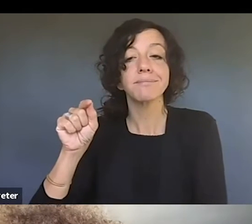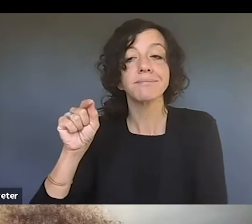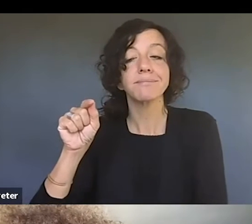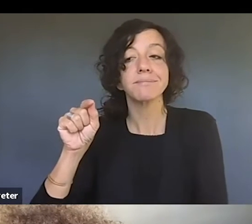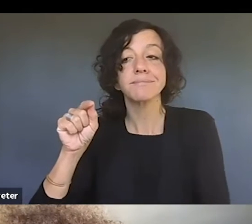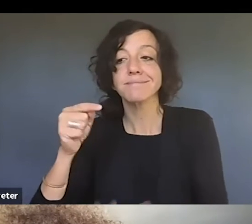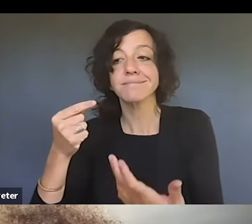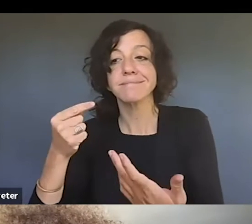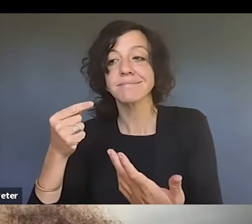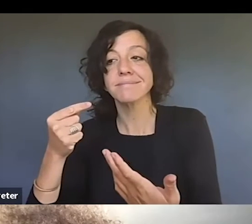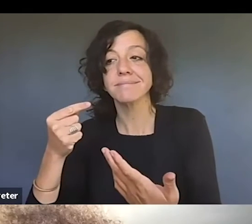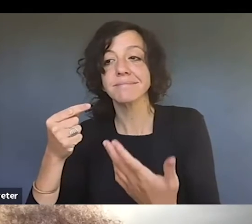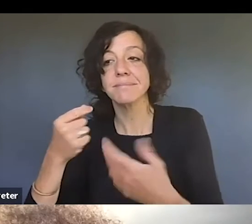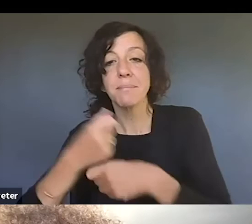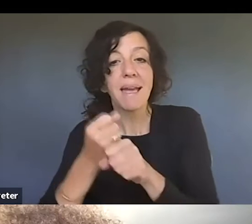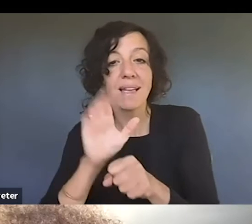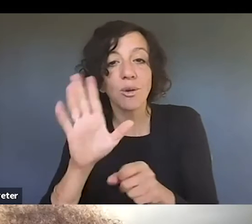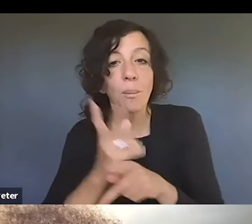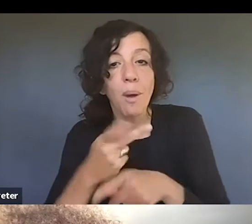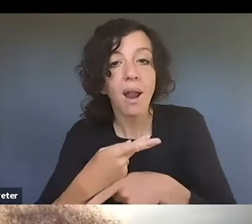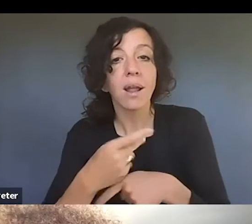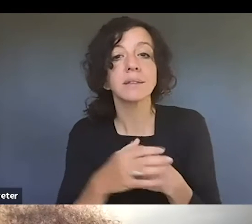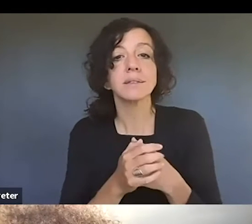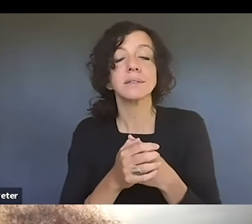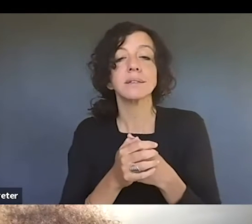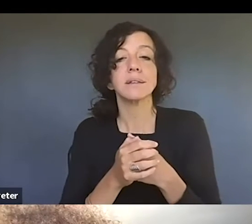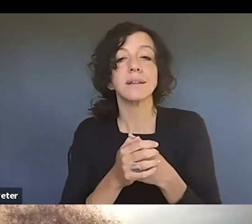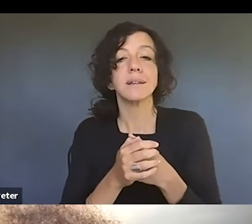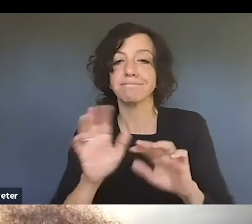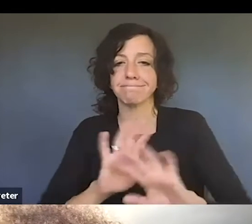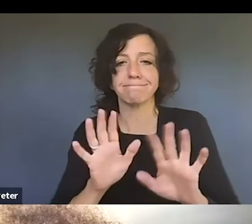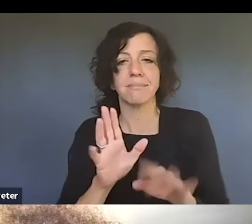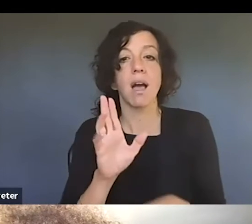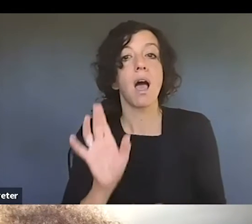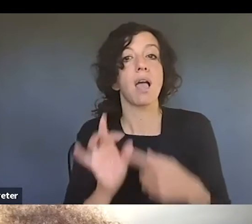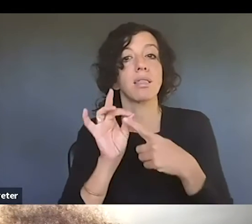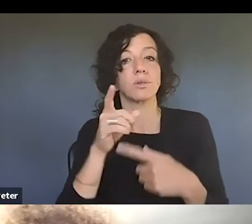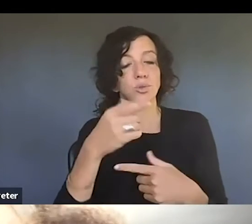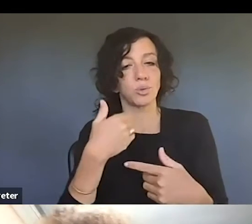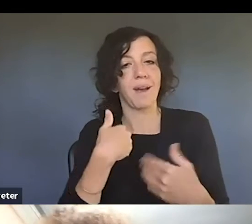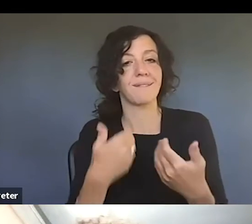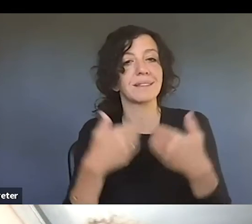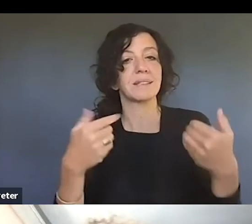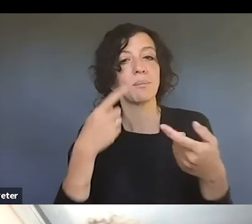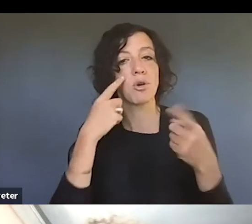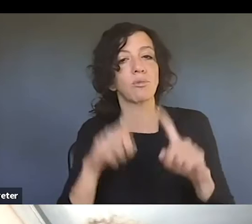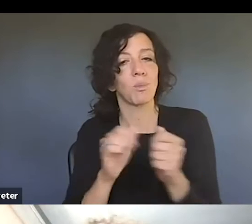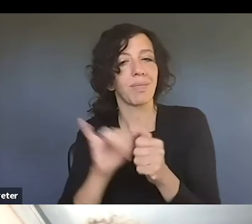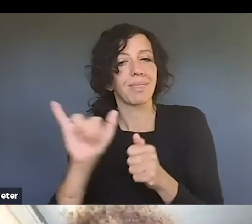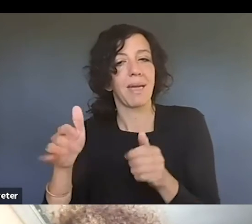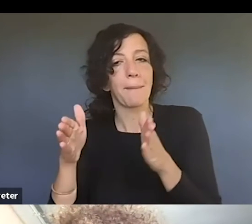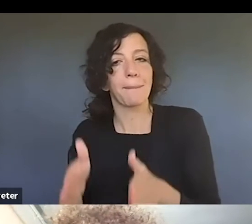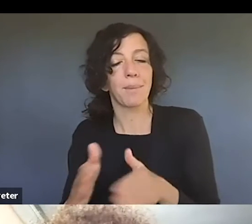whoever buys the copy of your work. Um, unless you enter into a separate agreement with that person. So you,